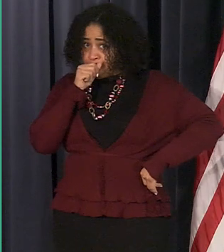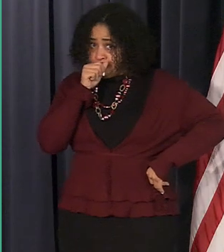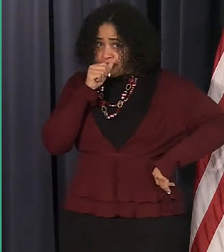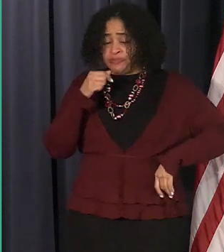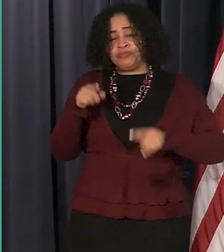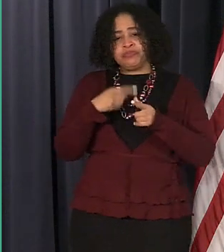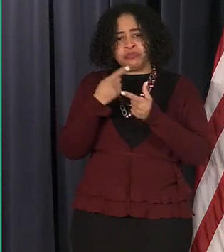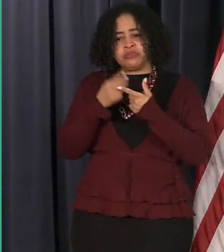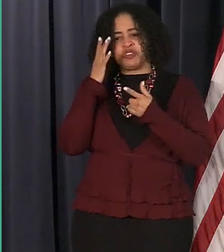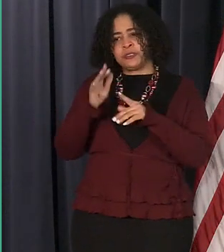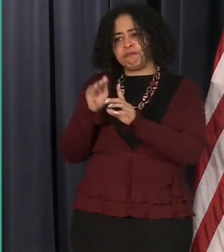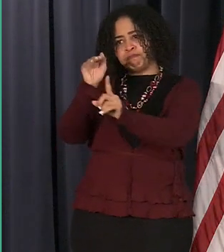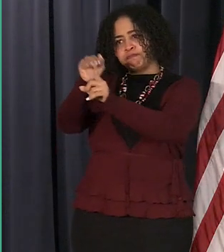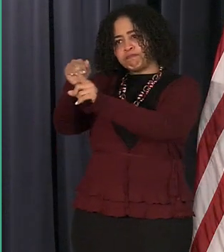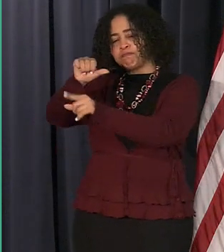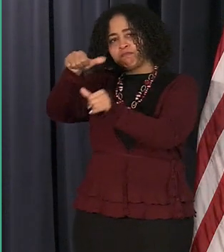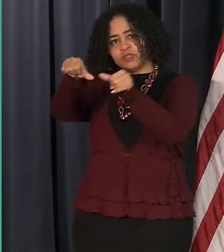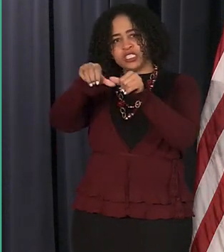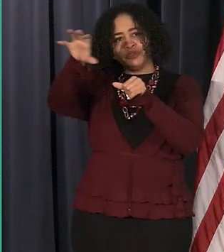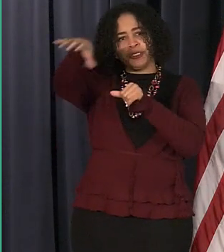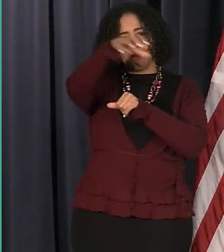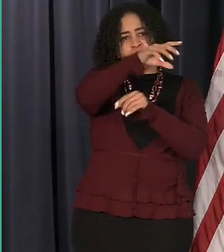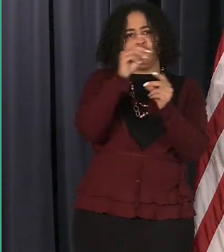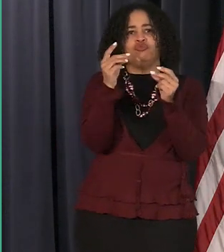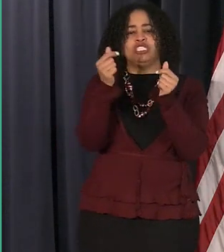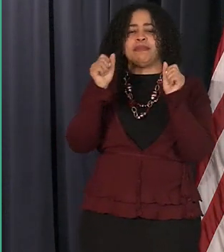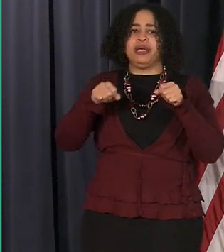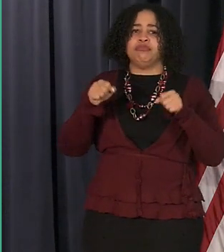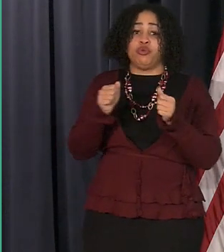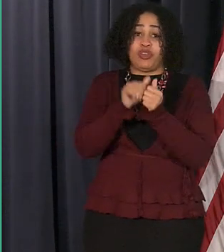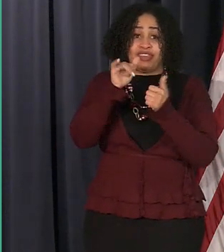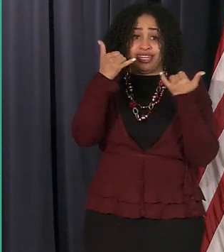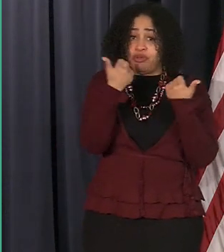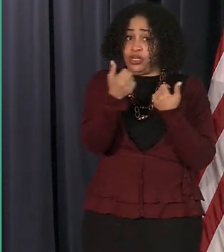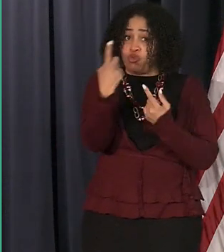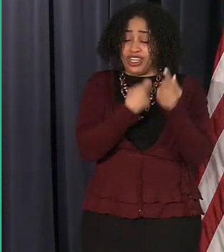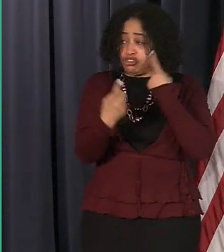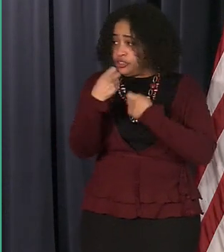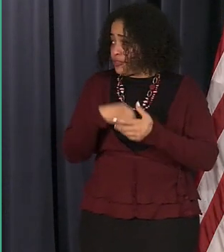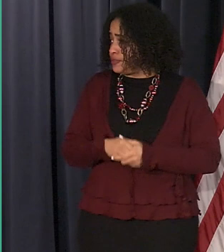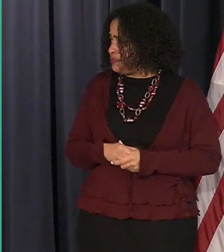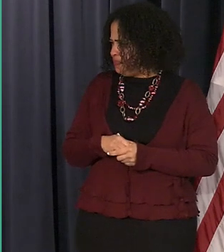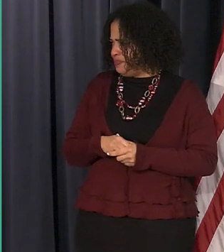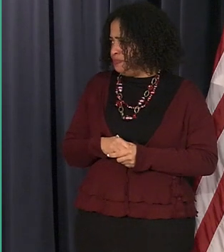to the other nine neighborhoods uh as quickly as practical with that we'll take any questions